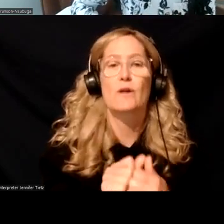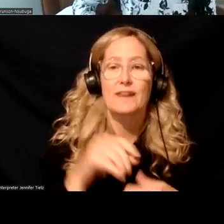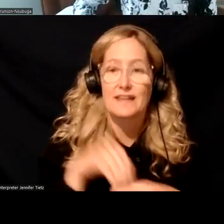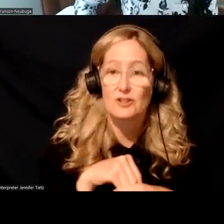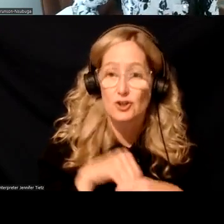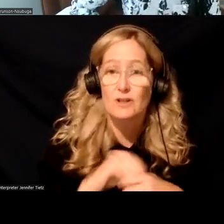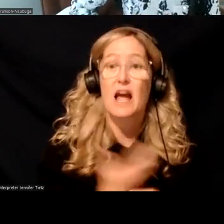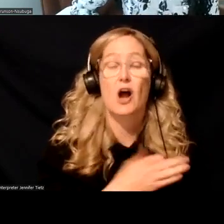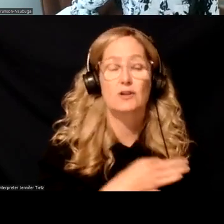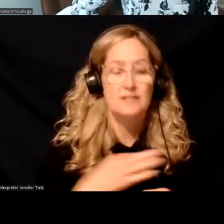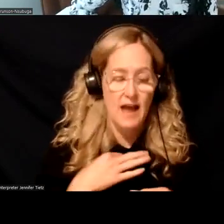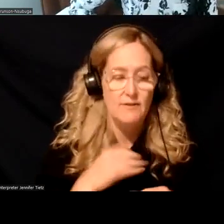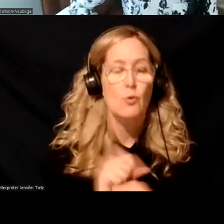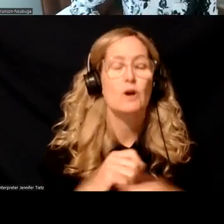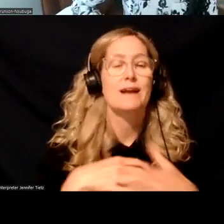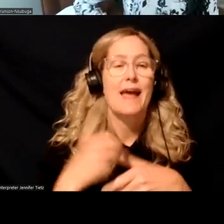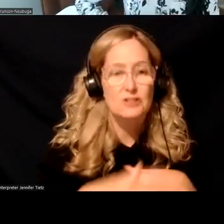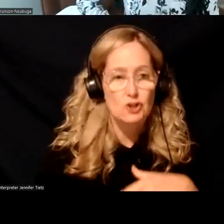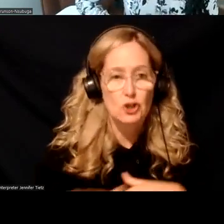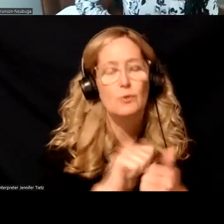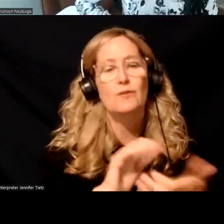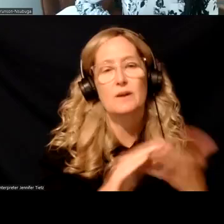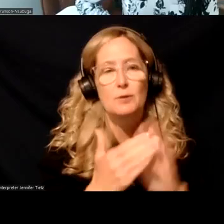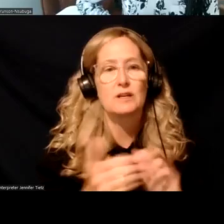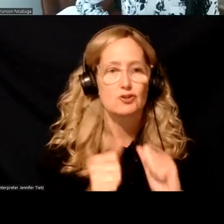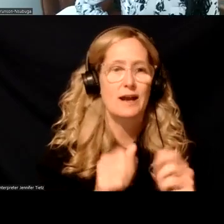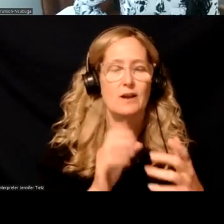our own staff and then externally, um, with our community as well.